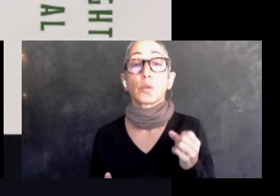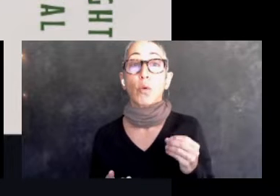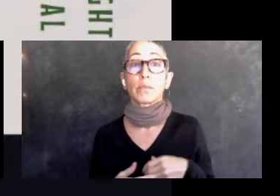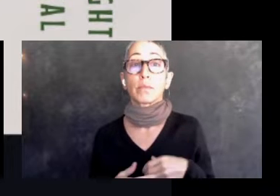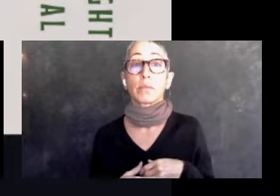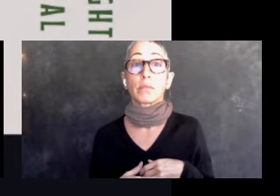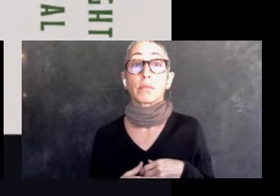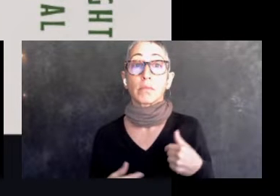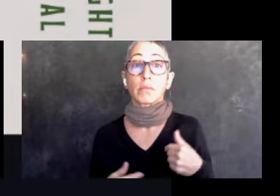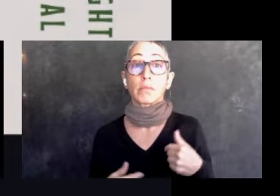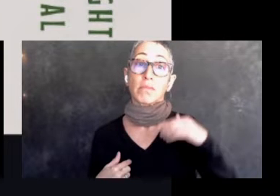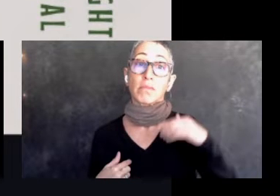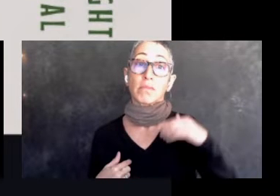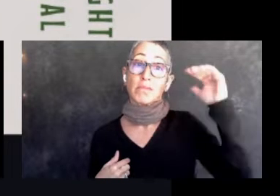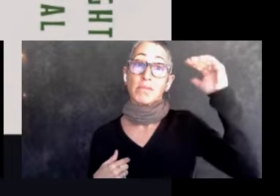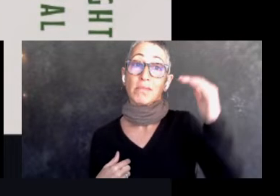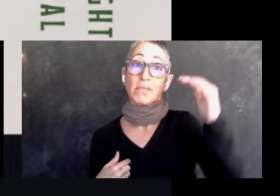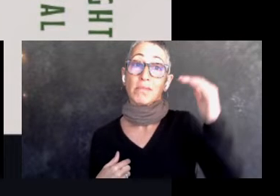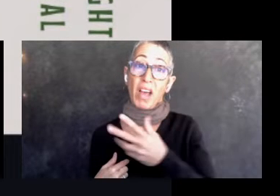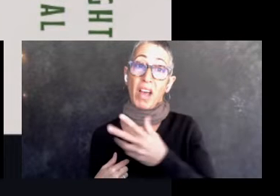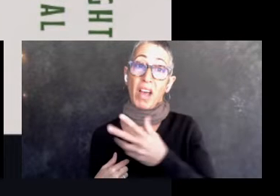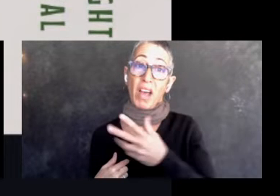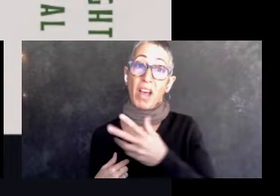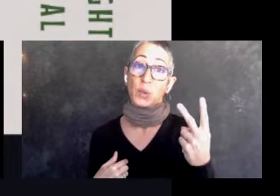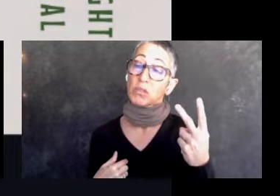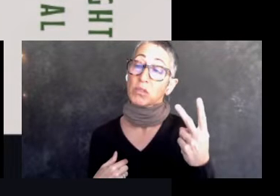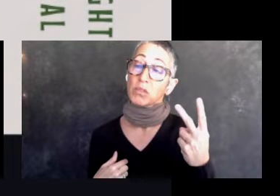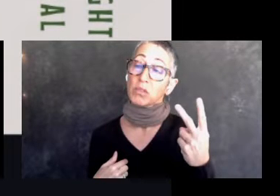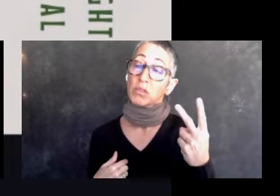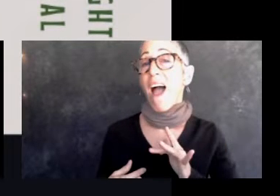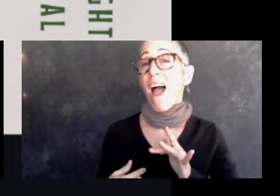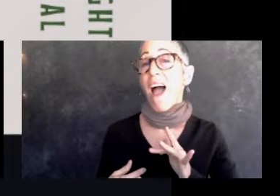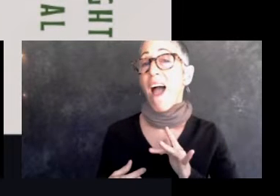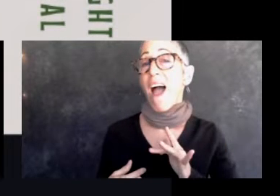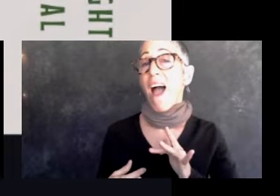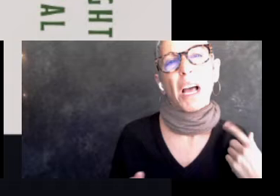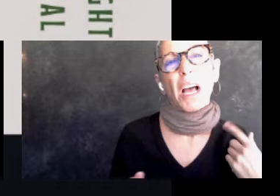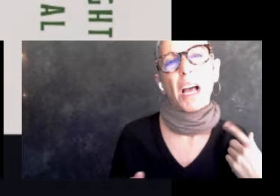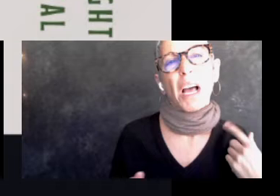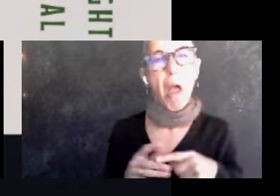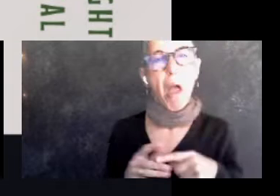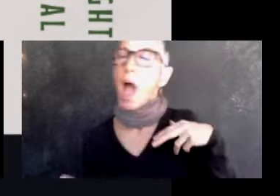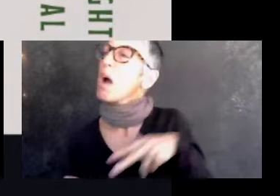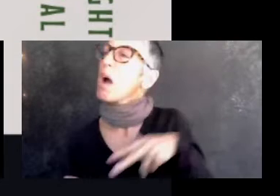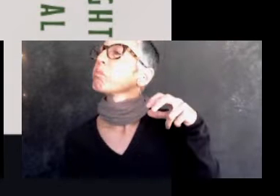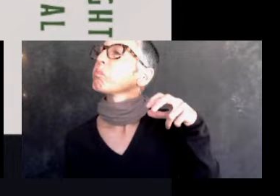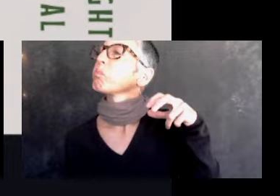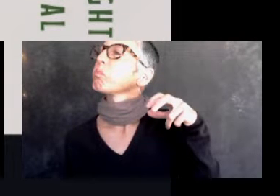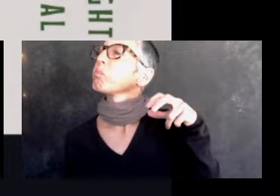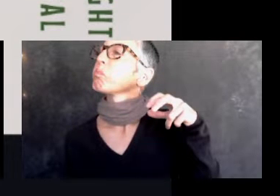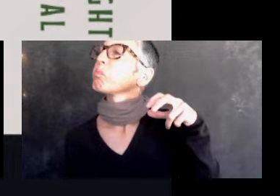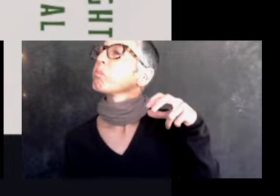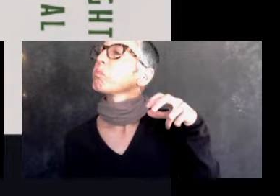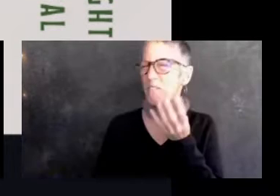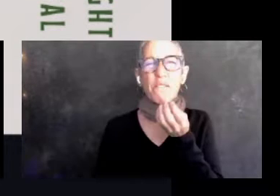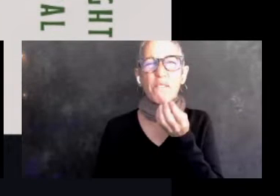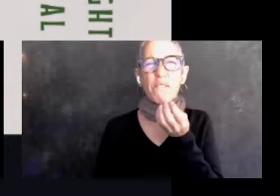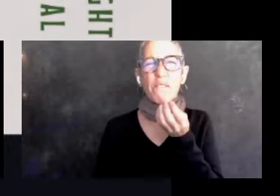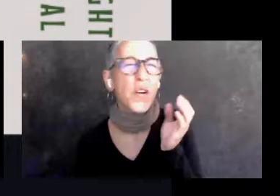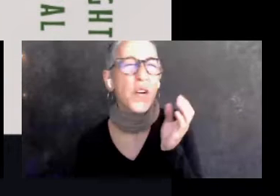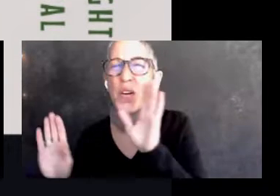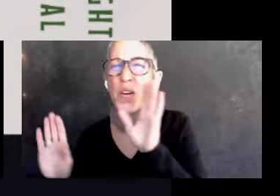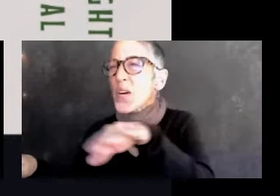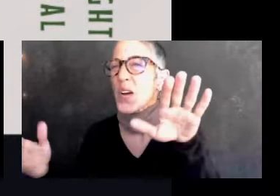was coming in all rah, rah, let's grow our food and let's do stuff this way, uh, because food is a